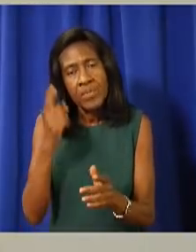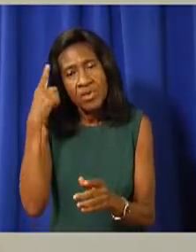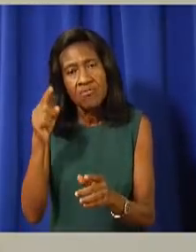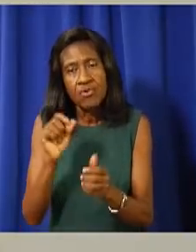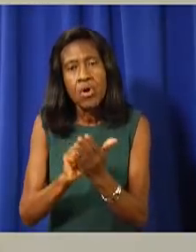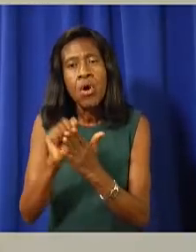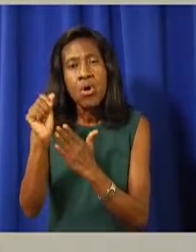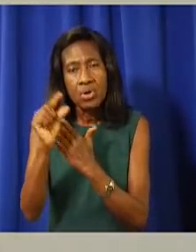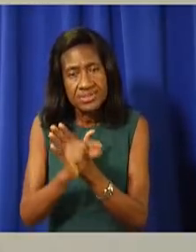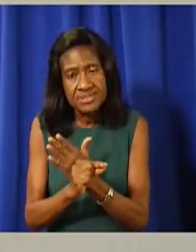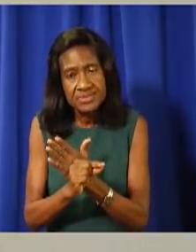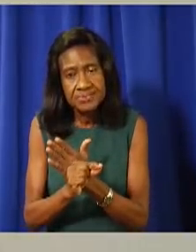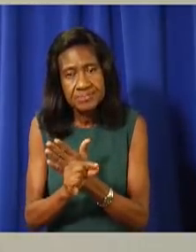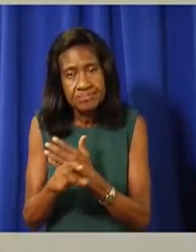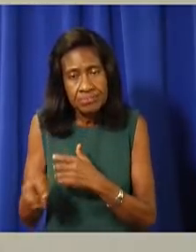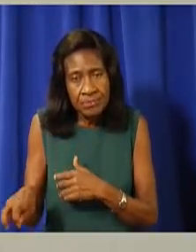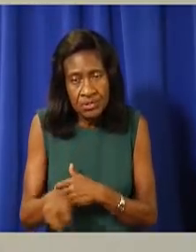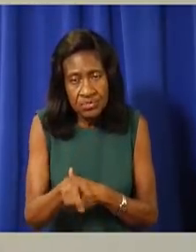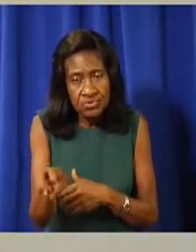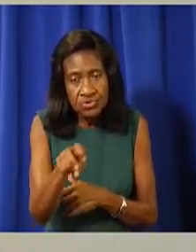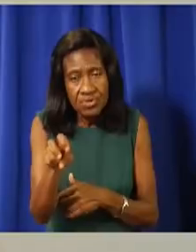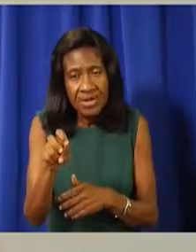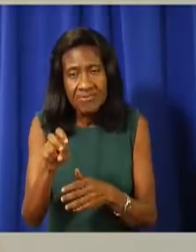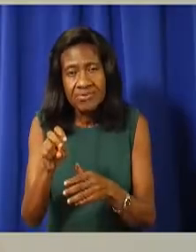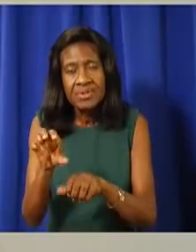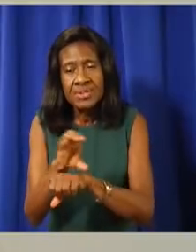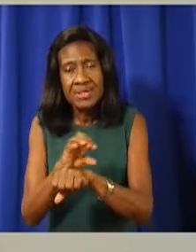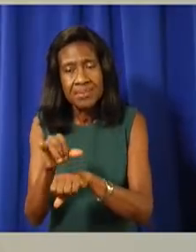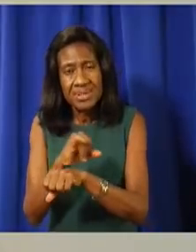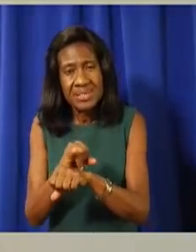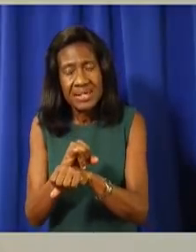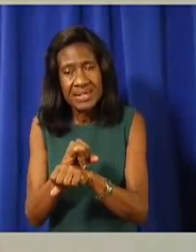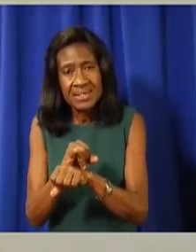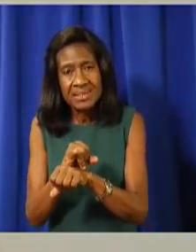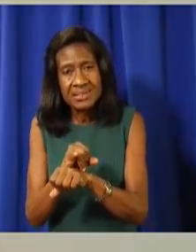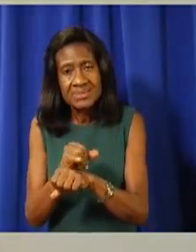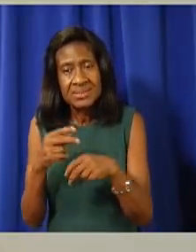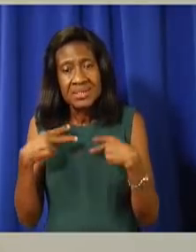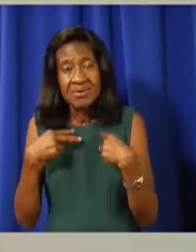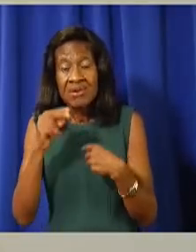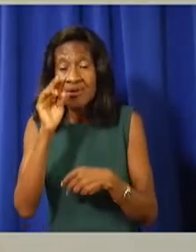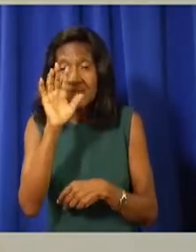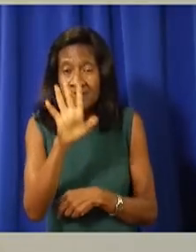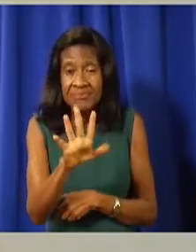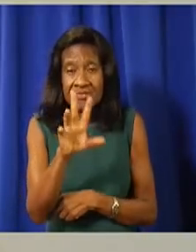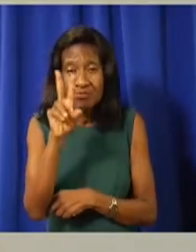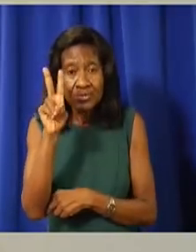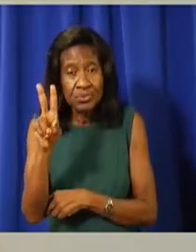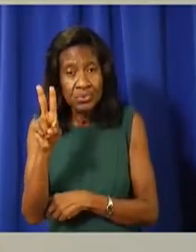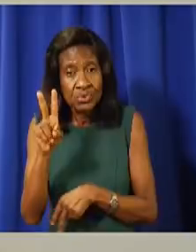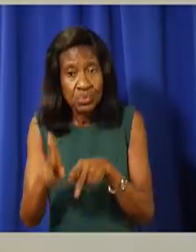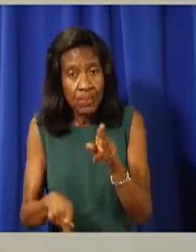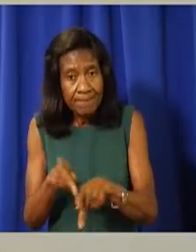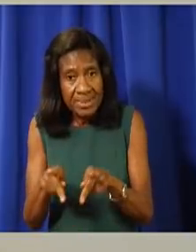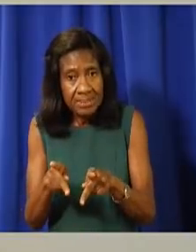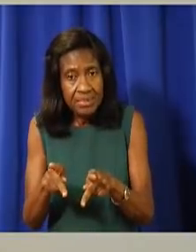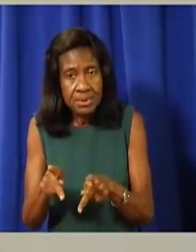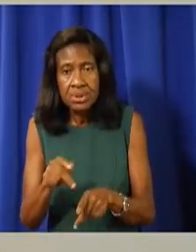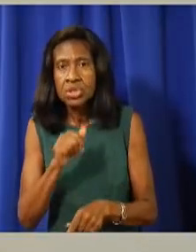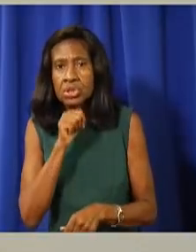August, Travel Cayman recorded 52 breaches by persons in quarantine.